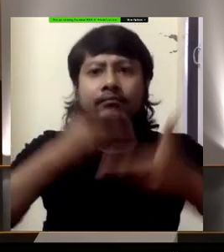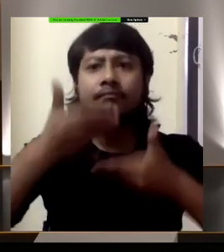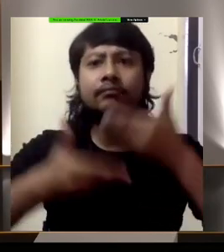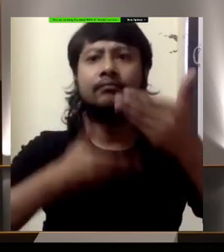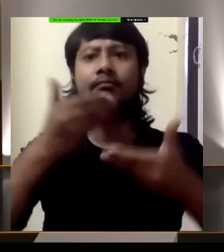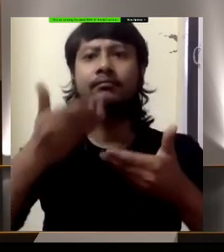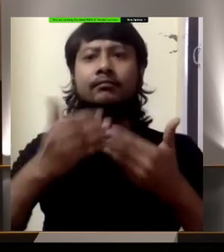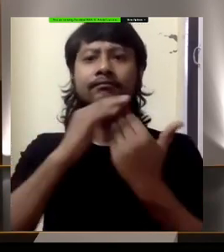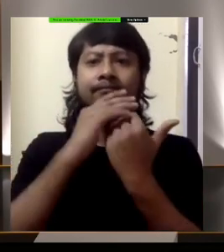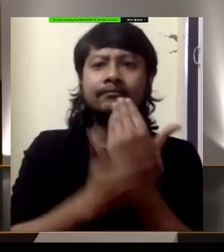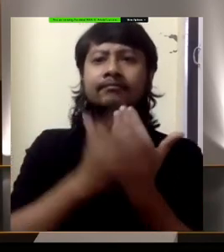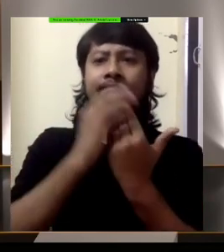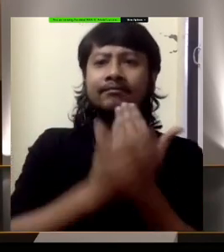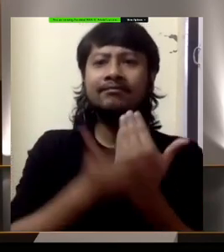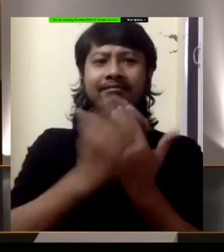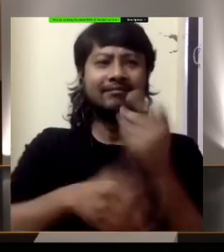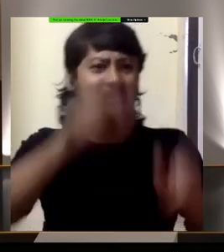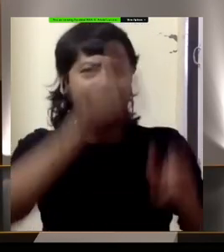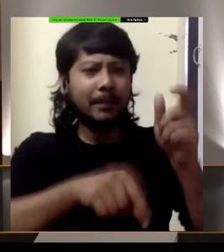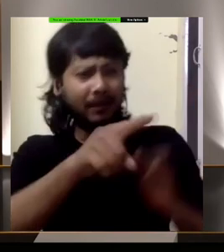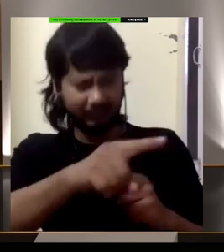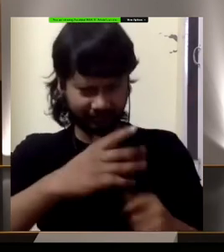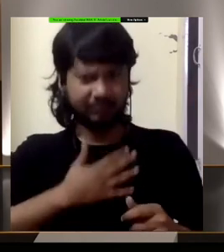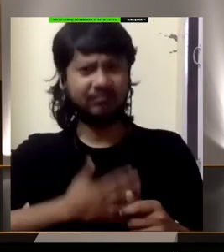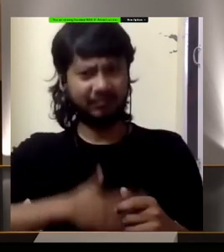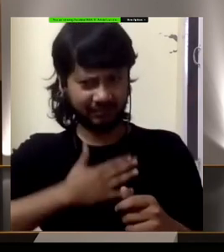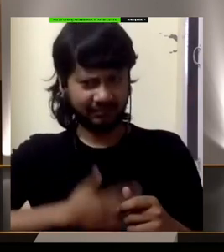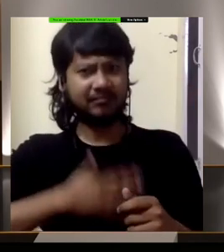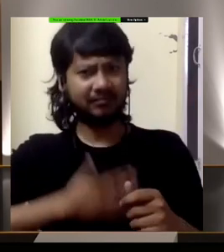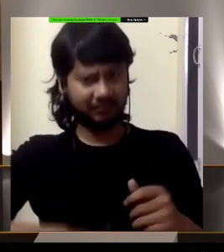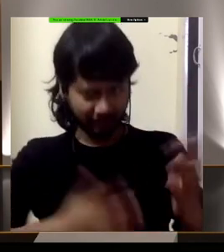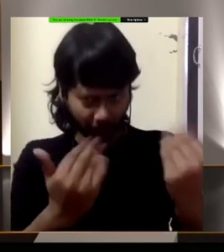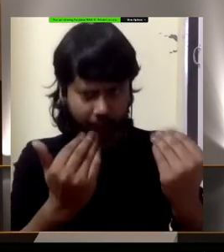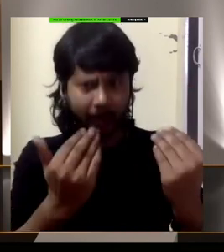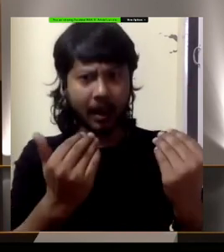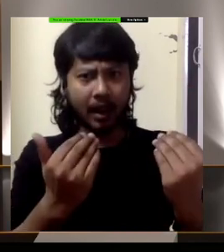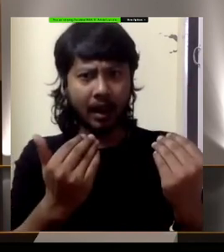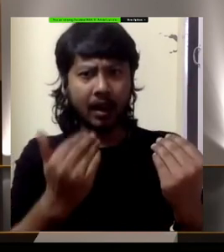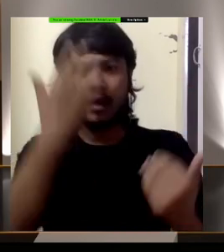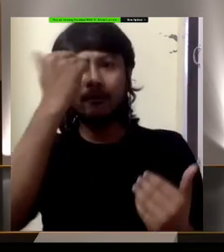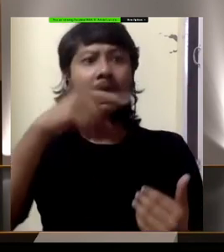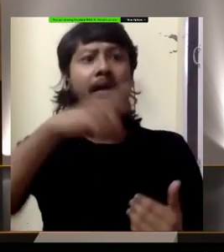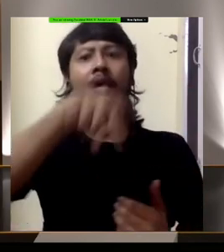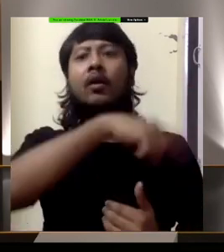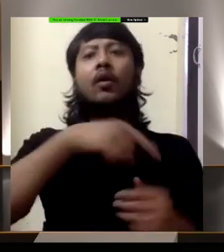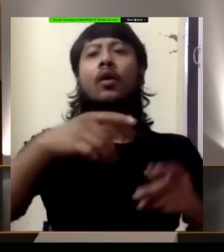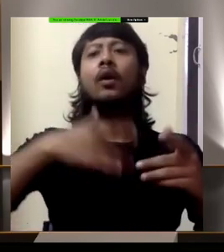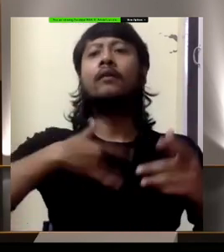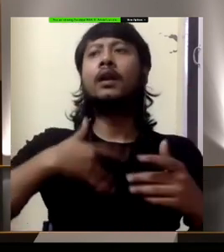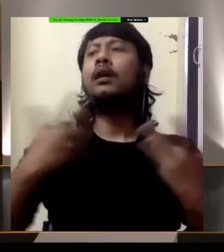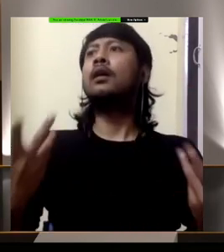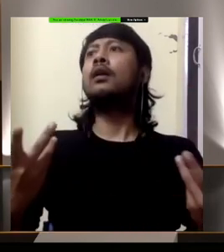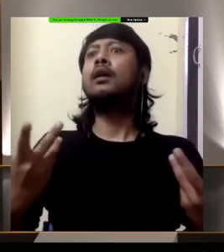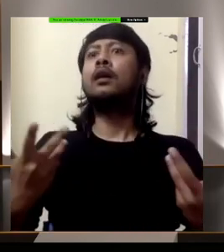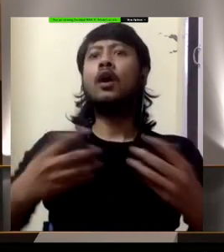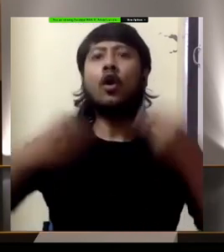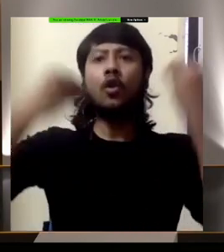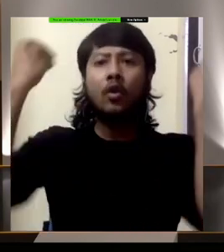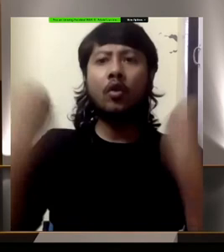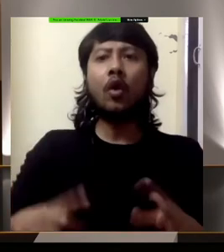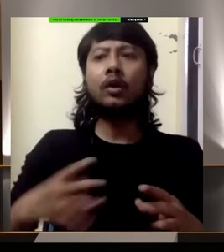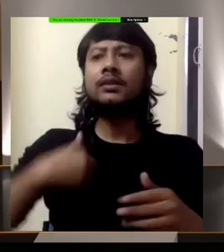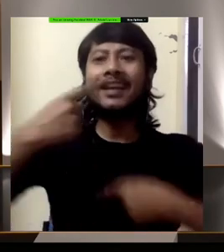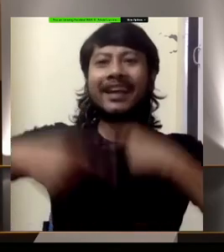lives, who have some form of disability is characterized by loss of structure, loss of routine, loss of